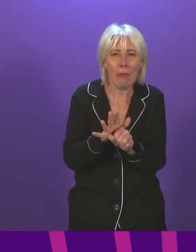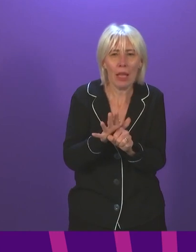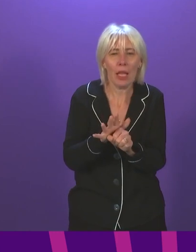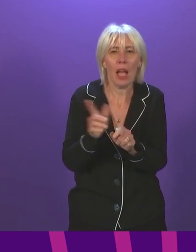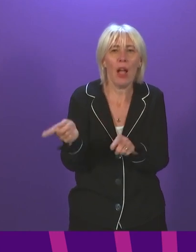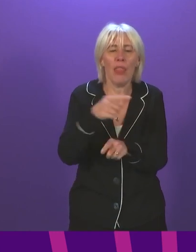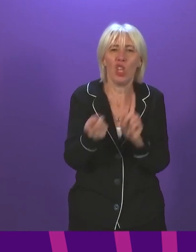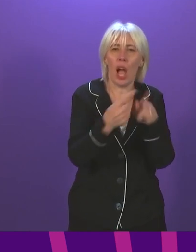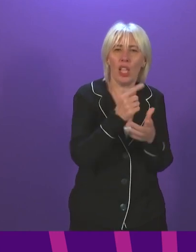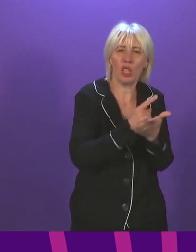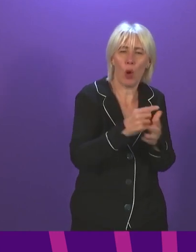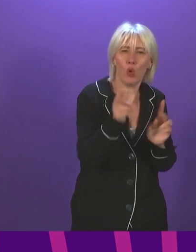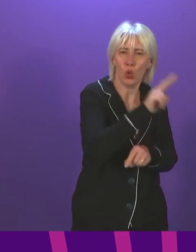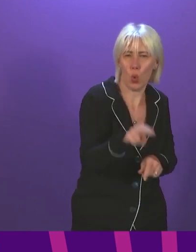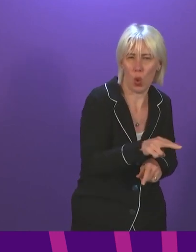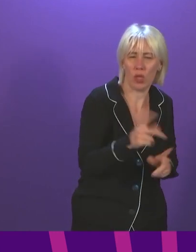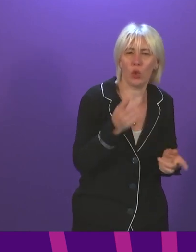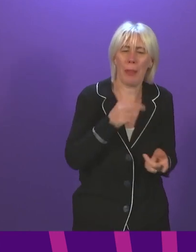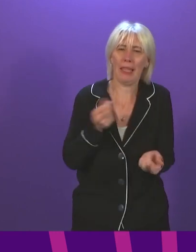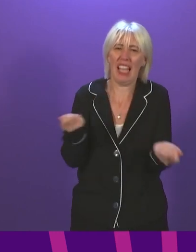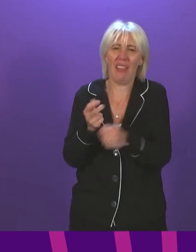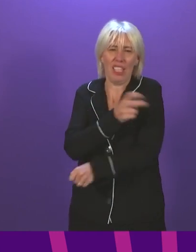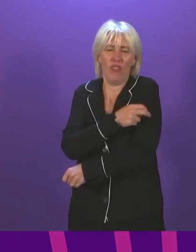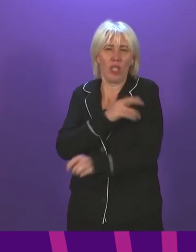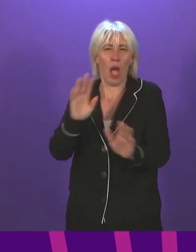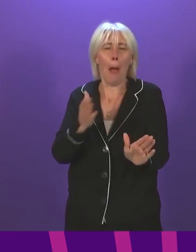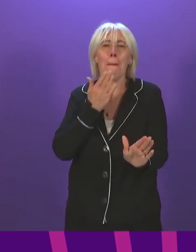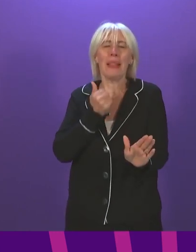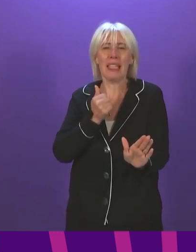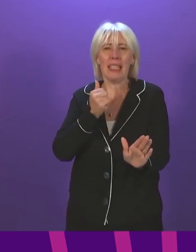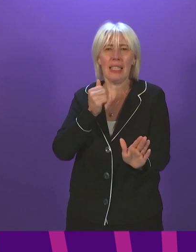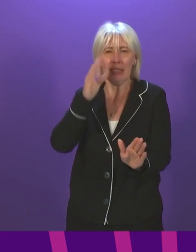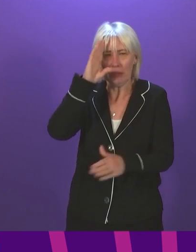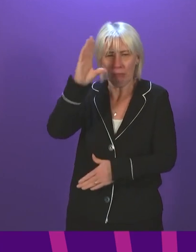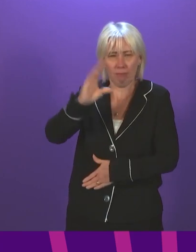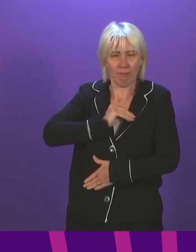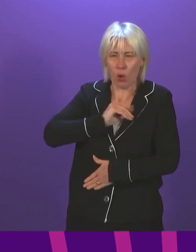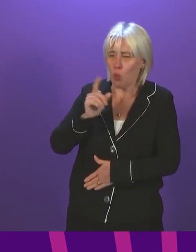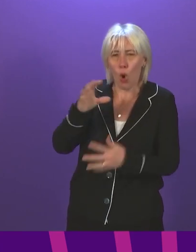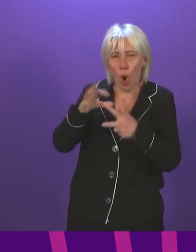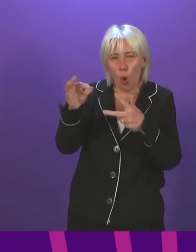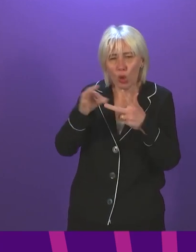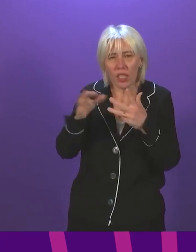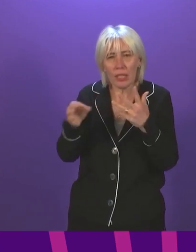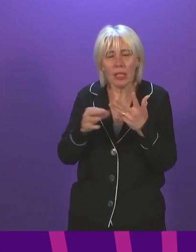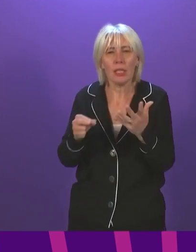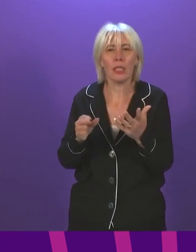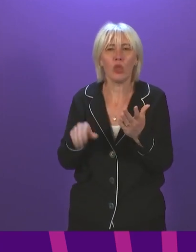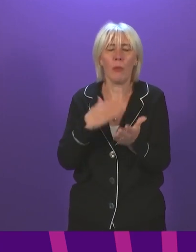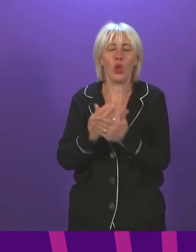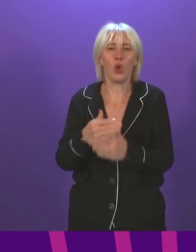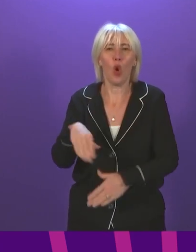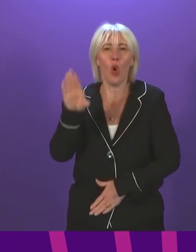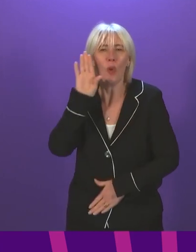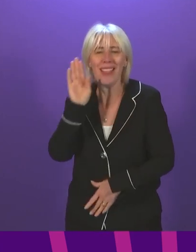schools. So can you, presiding officer, please advise as to what options there are to ensure that we hear an answer